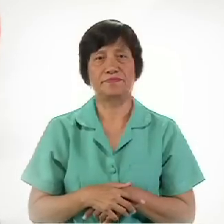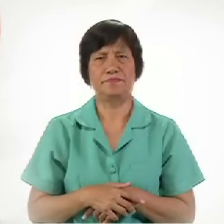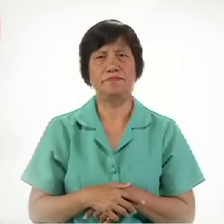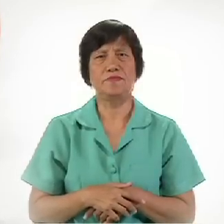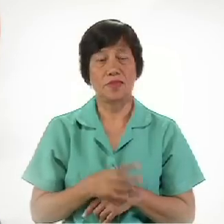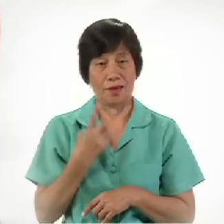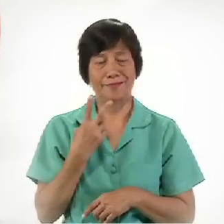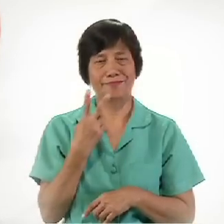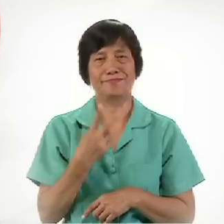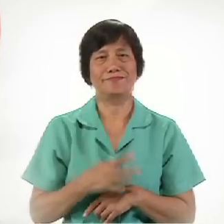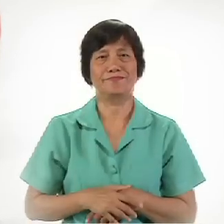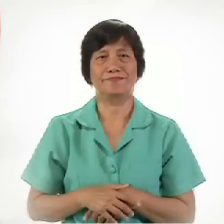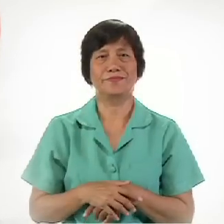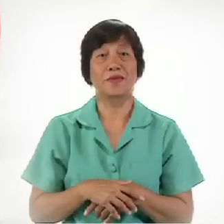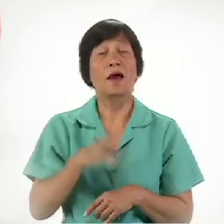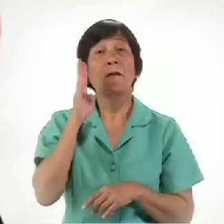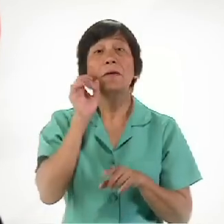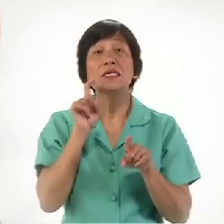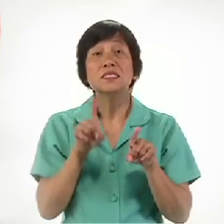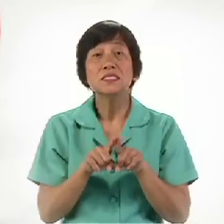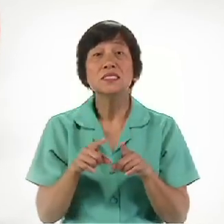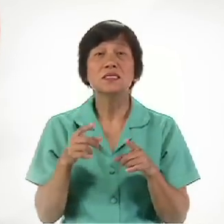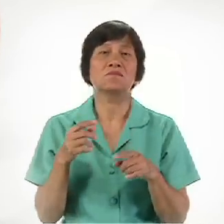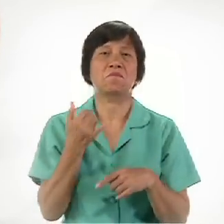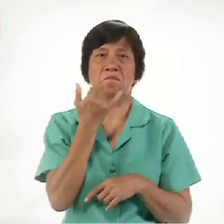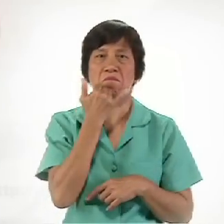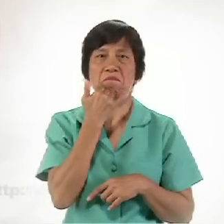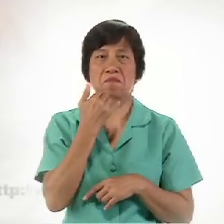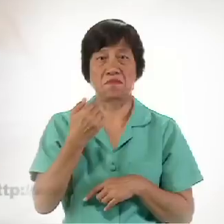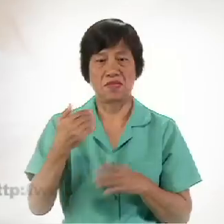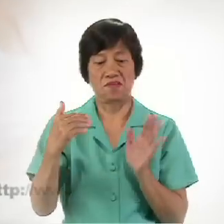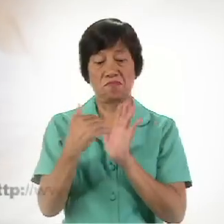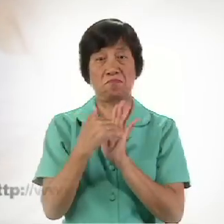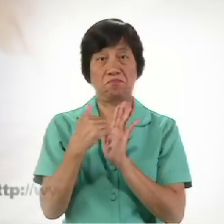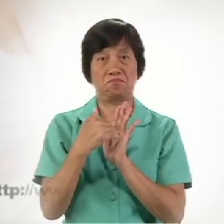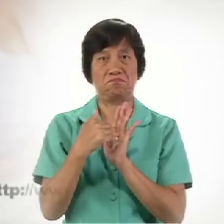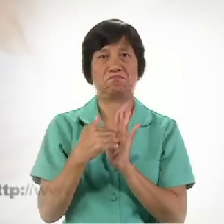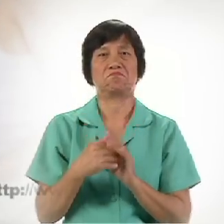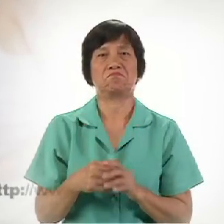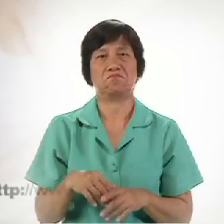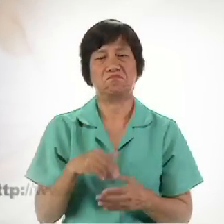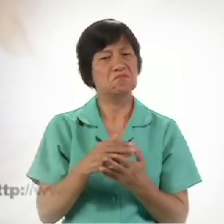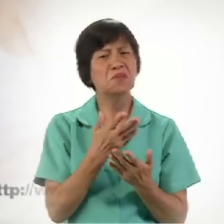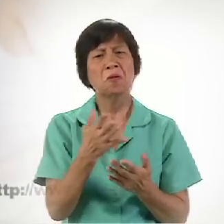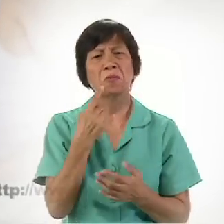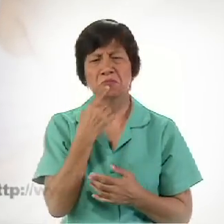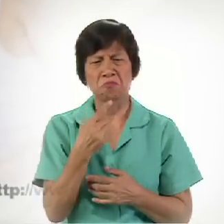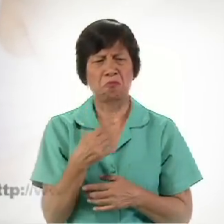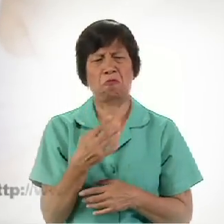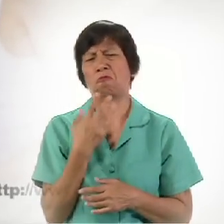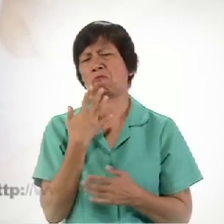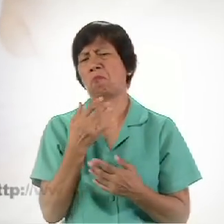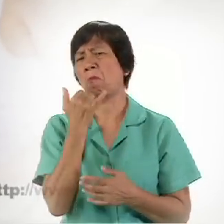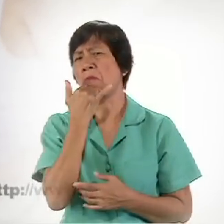at this A brother Or sister Has wronged us Some of you Will say Well He is at fault I